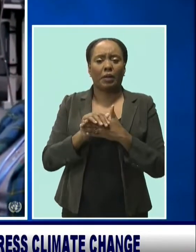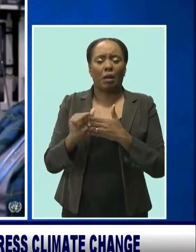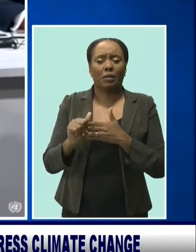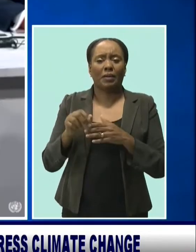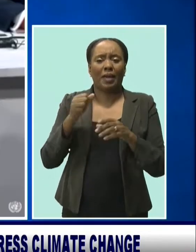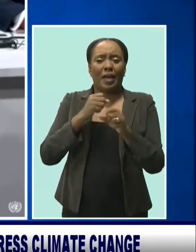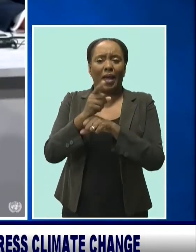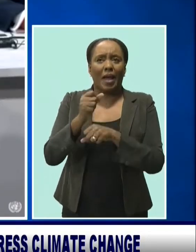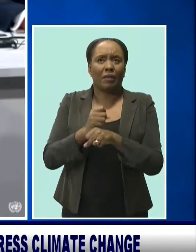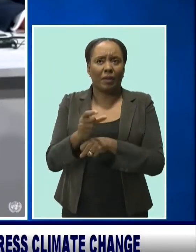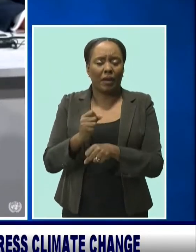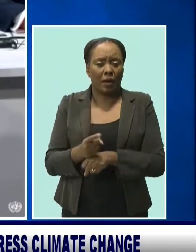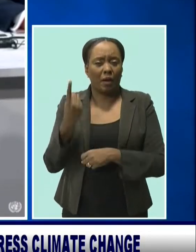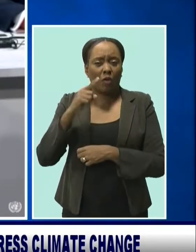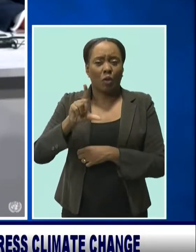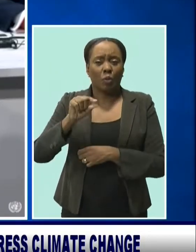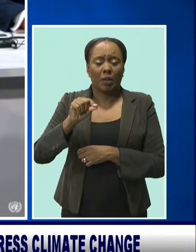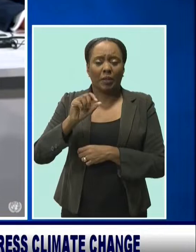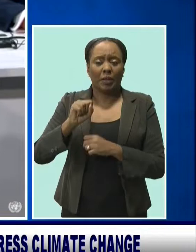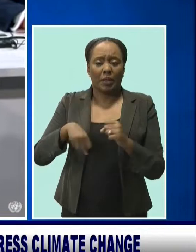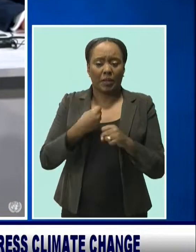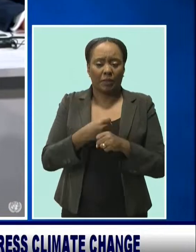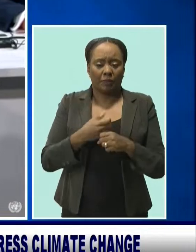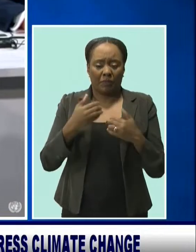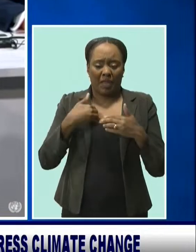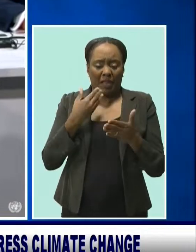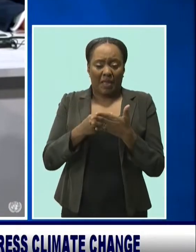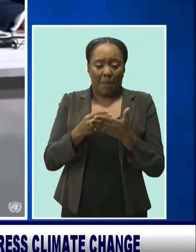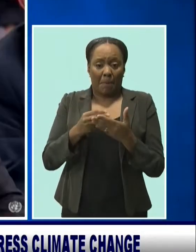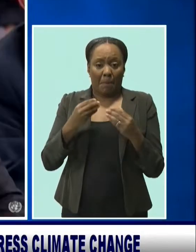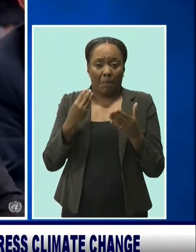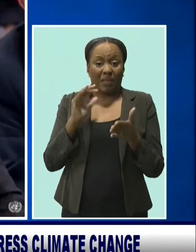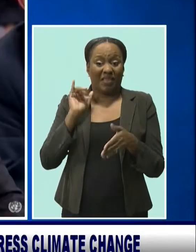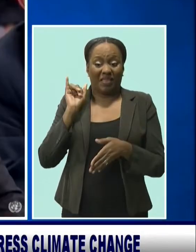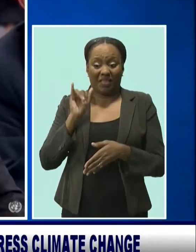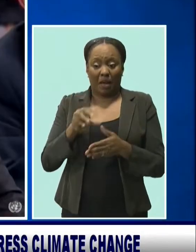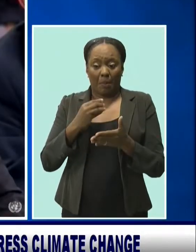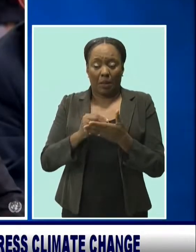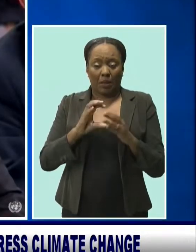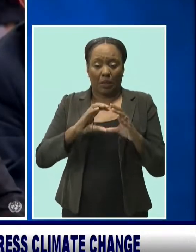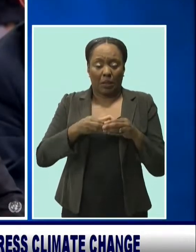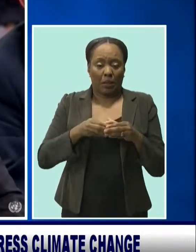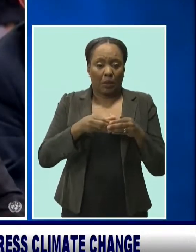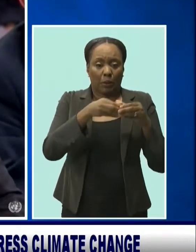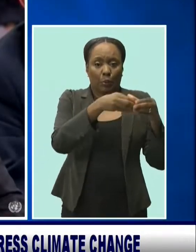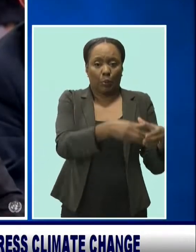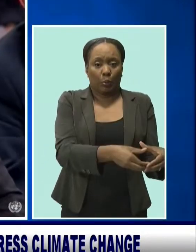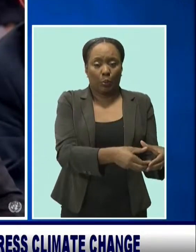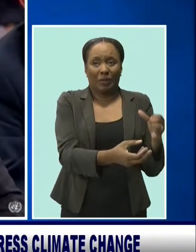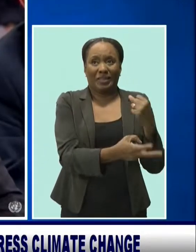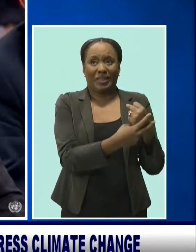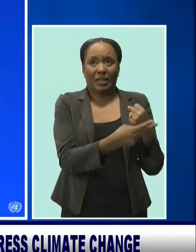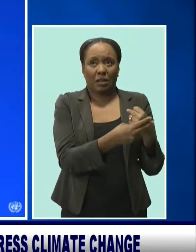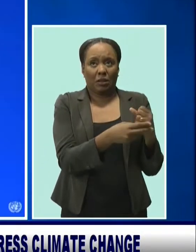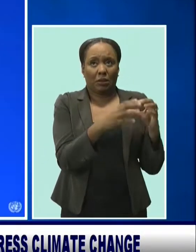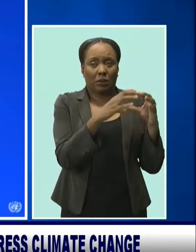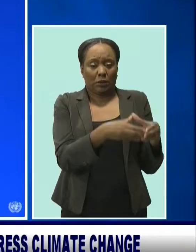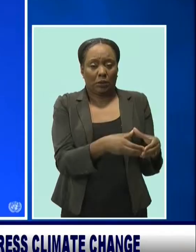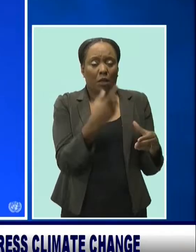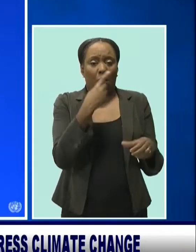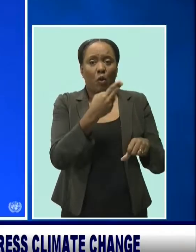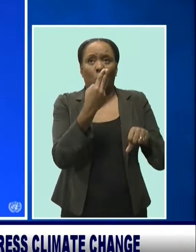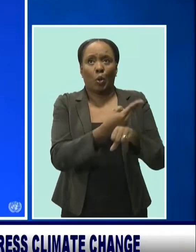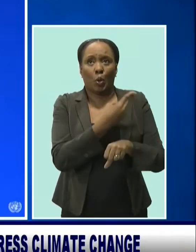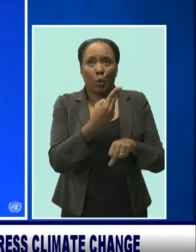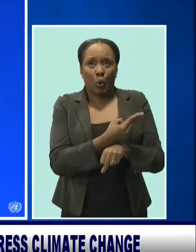put in a trust to finance the transition, is the real gap, Secretary General, that